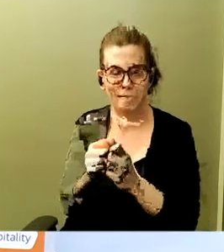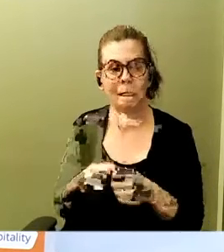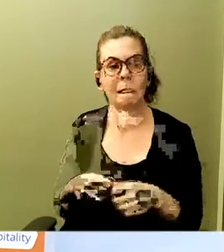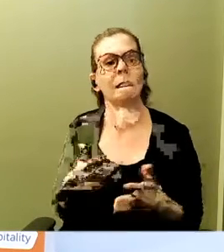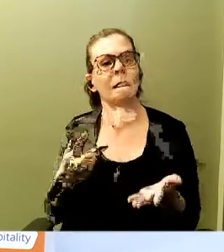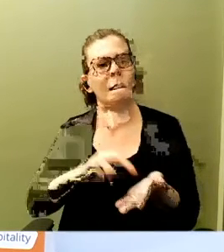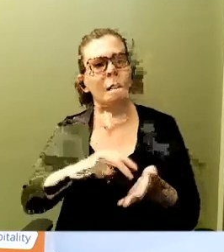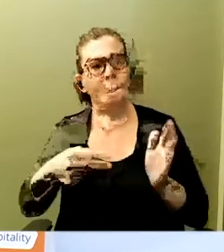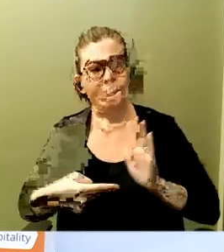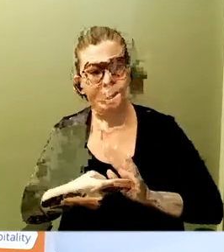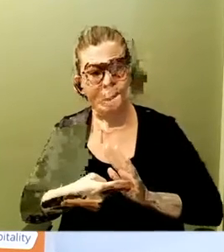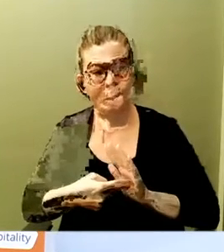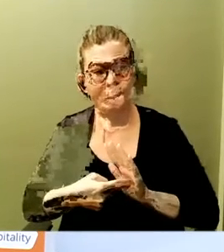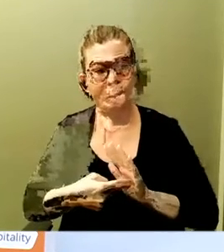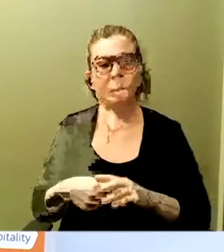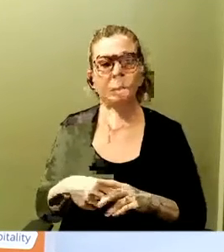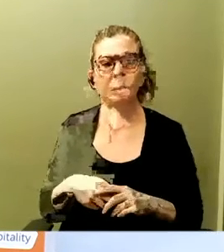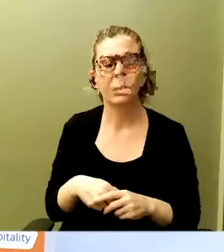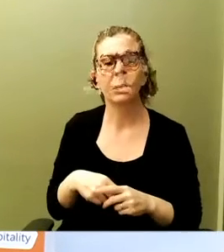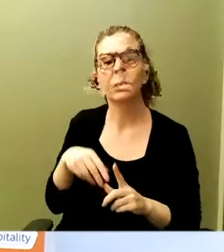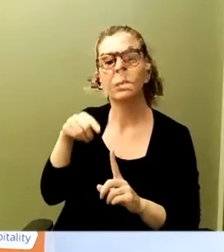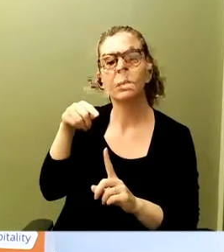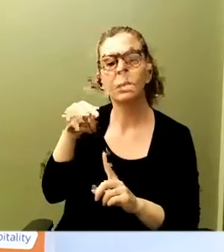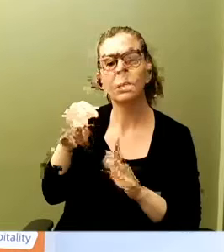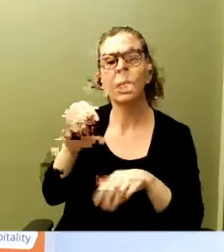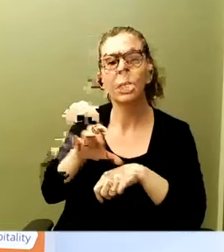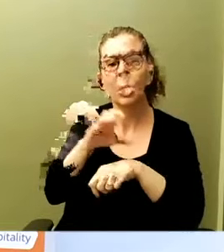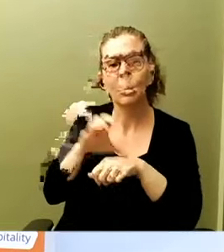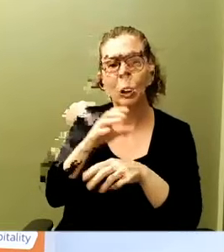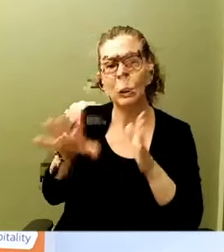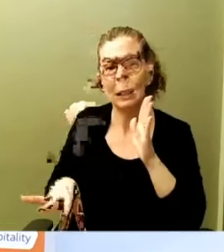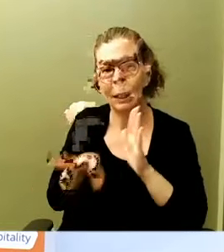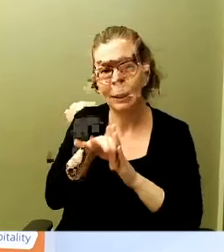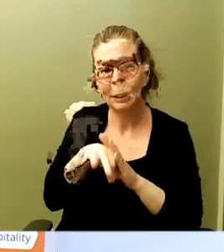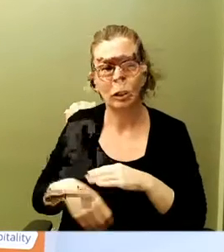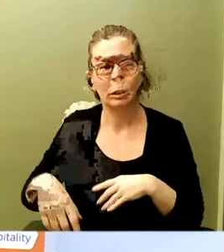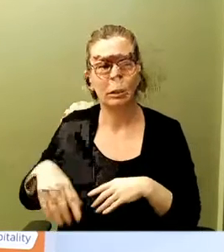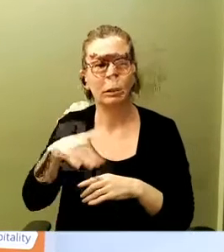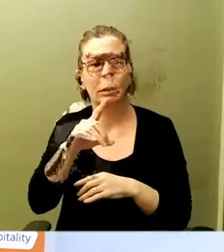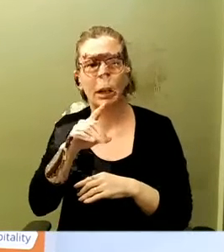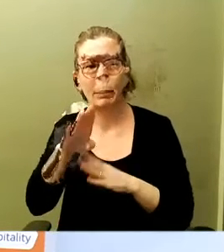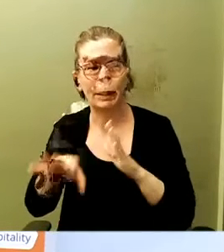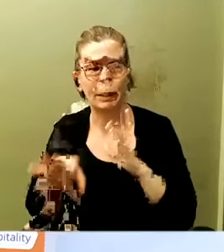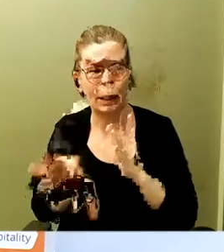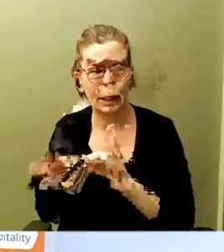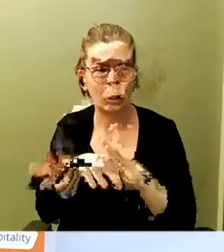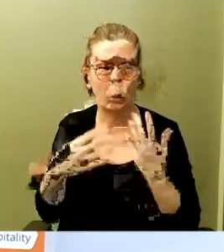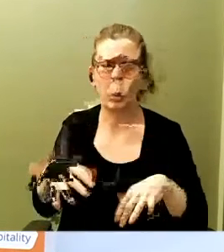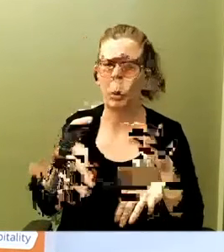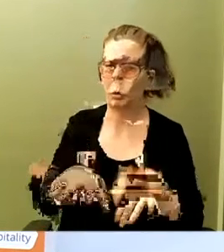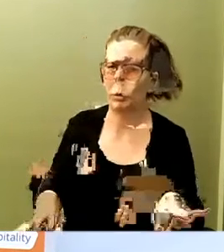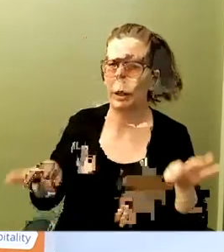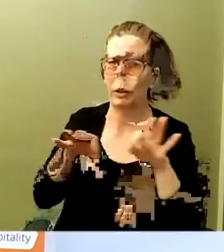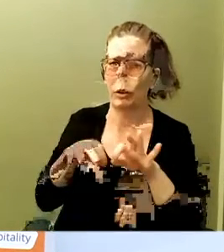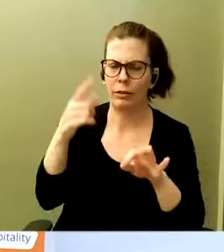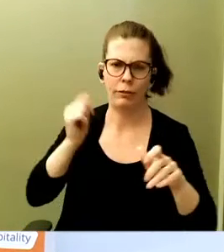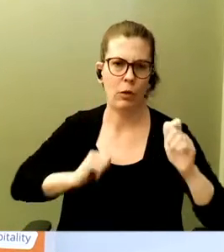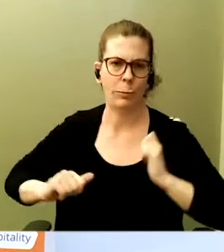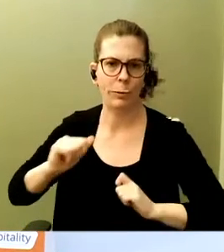compute selection, database selection is really critical for performance and cost,